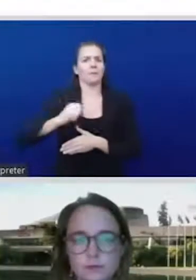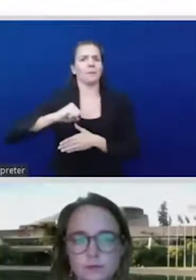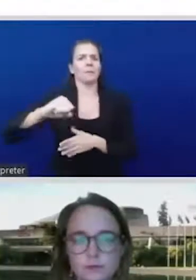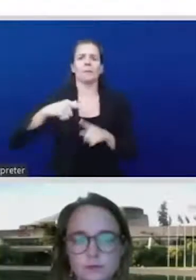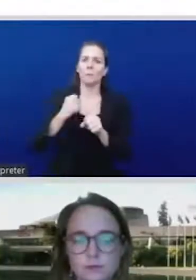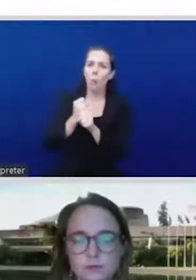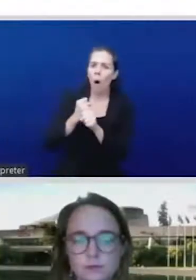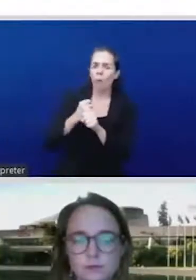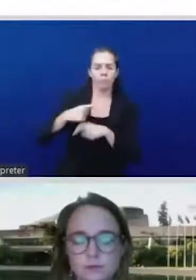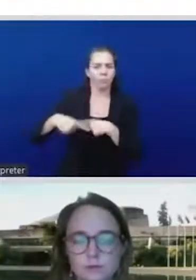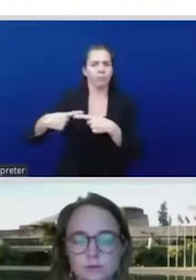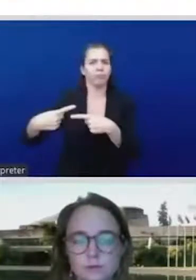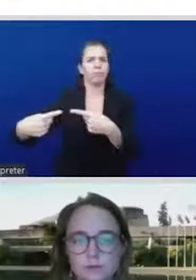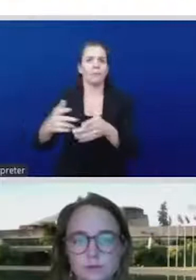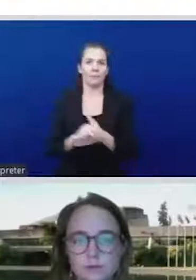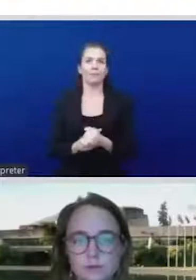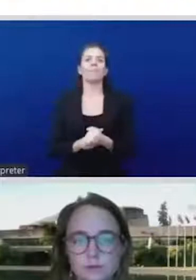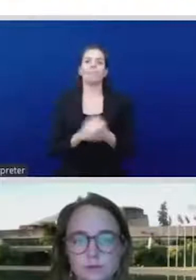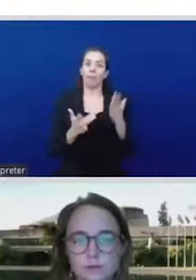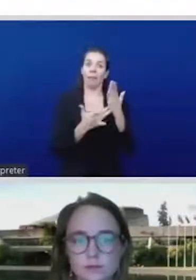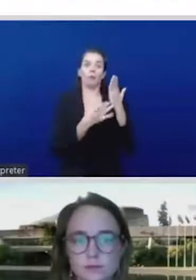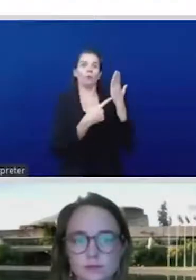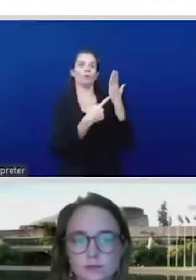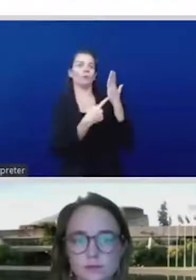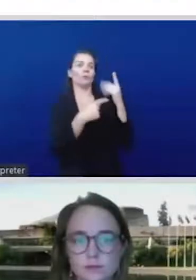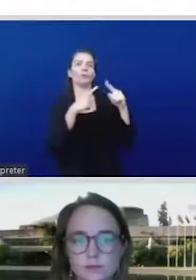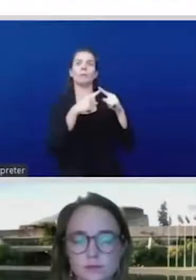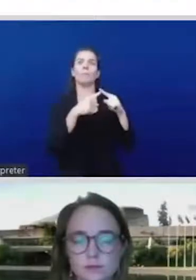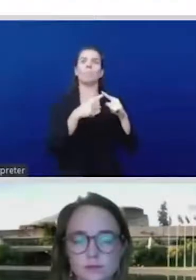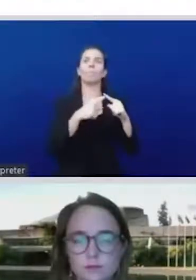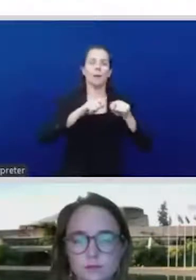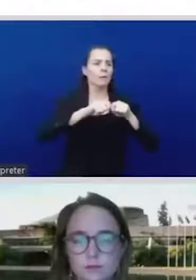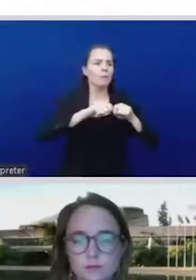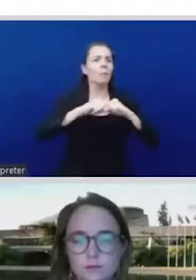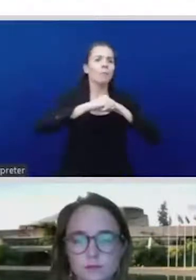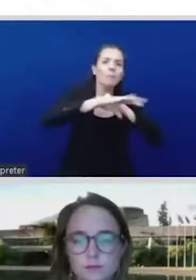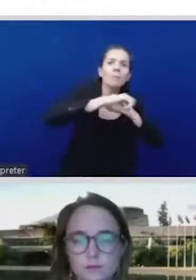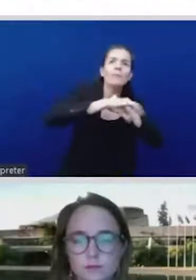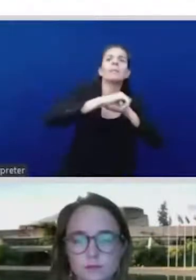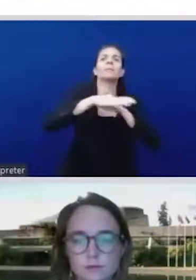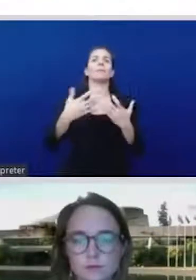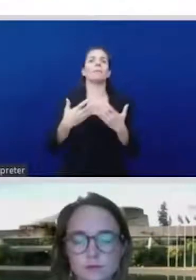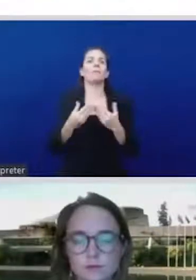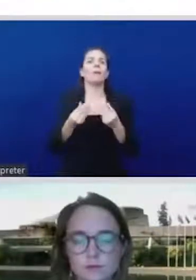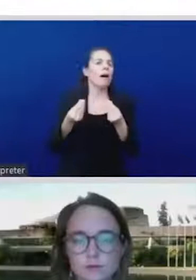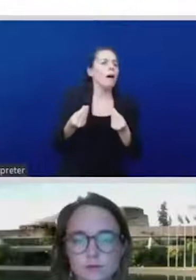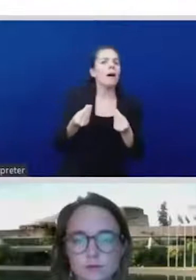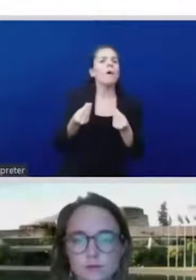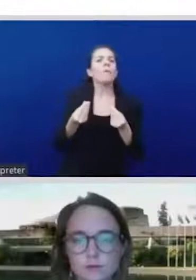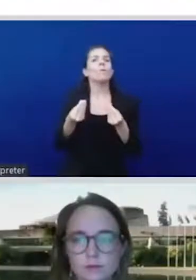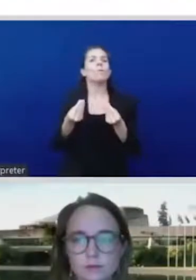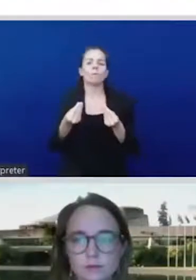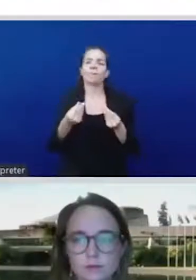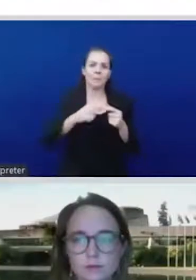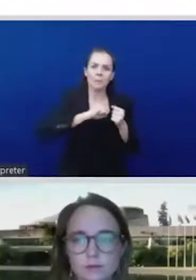what's not new, what is accelerated is a hardening of migration policies around the world, right? So we see closing